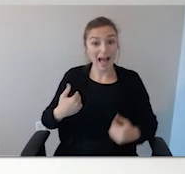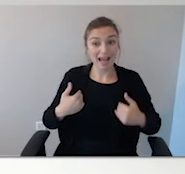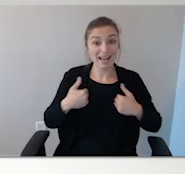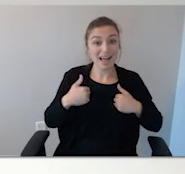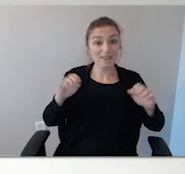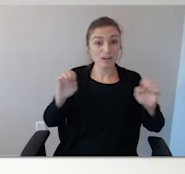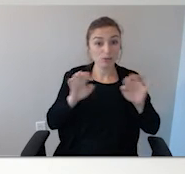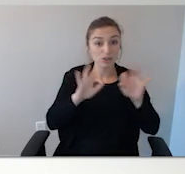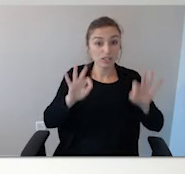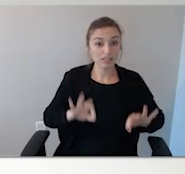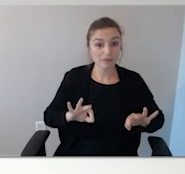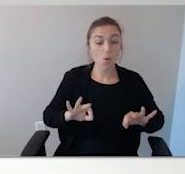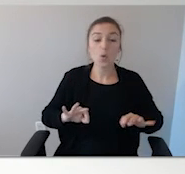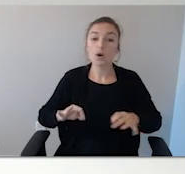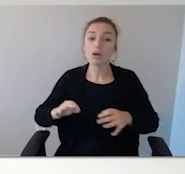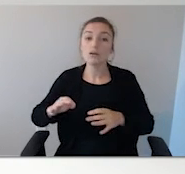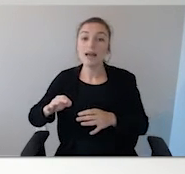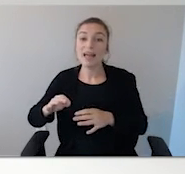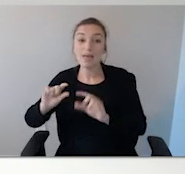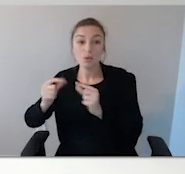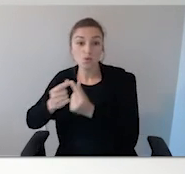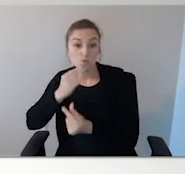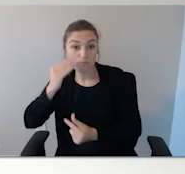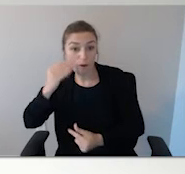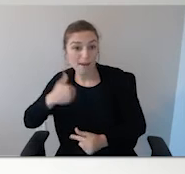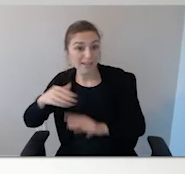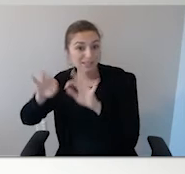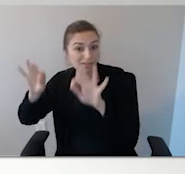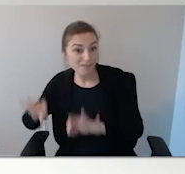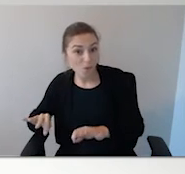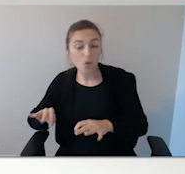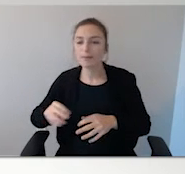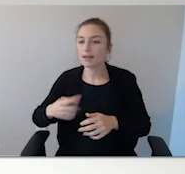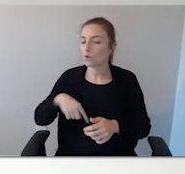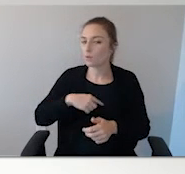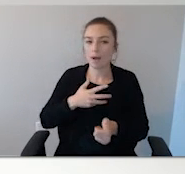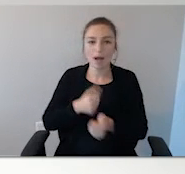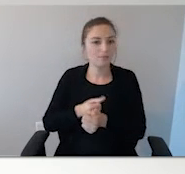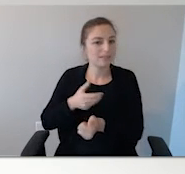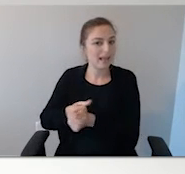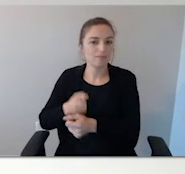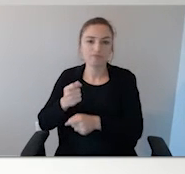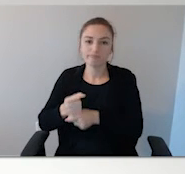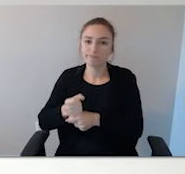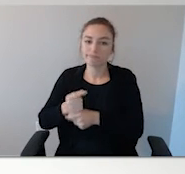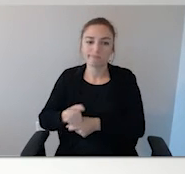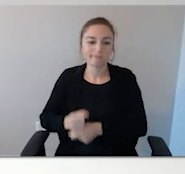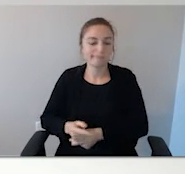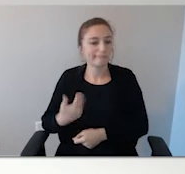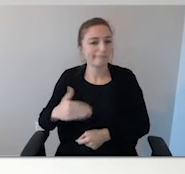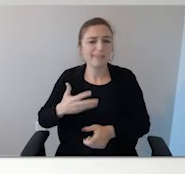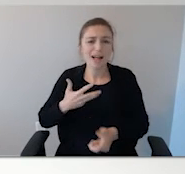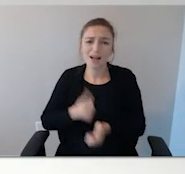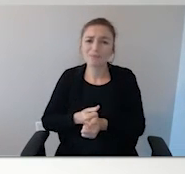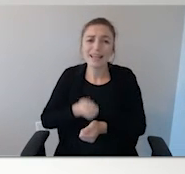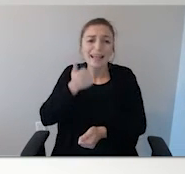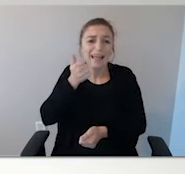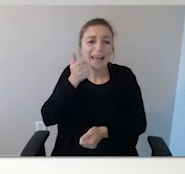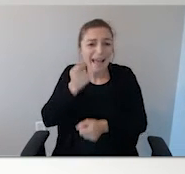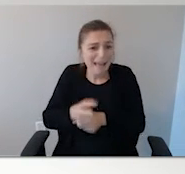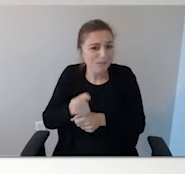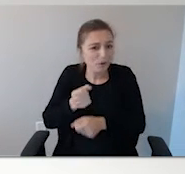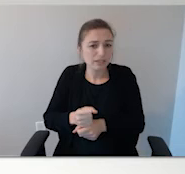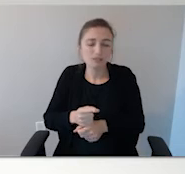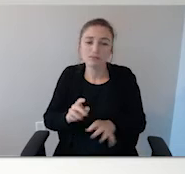have one. And we update that every year with his support plan. So that's updated as well. So updating them once a year for older kids,